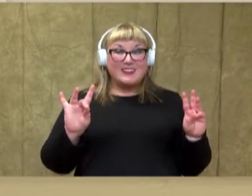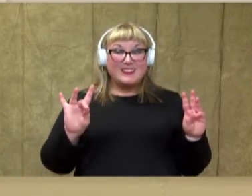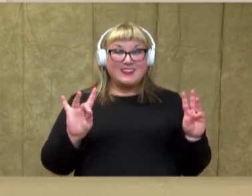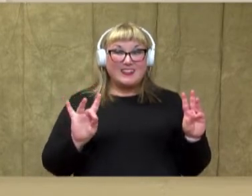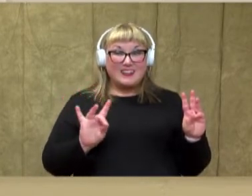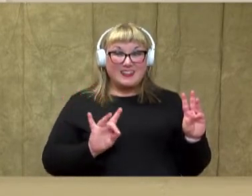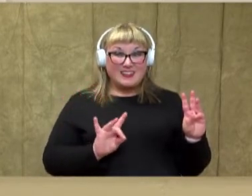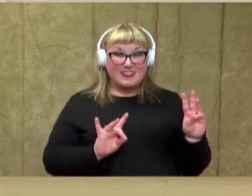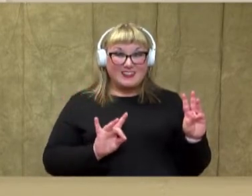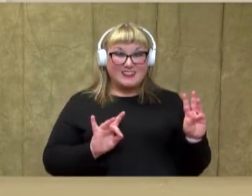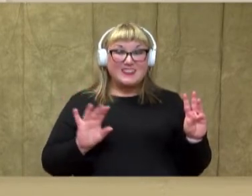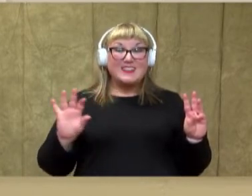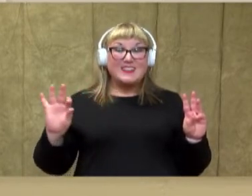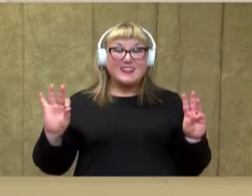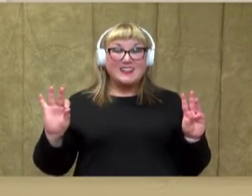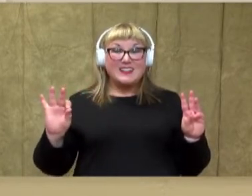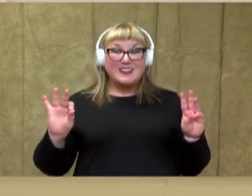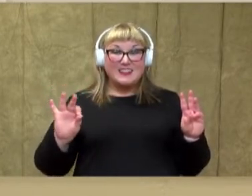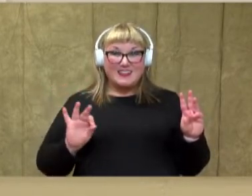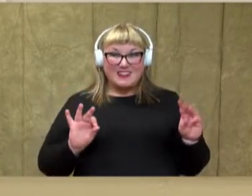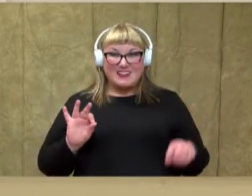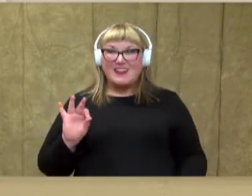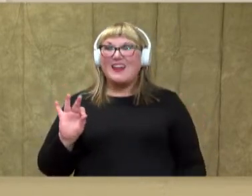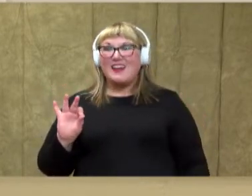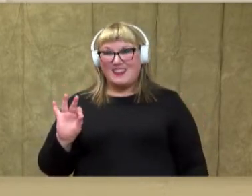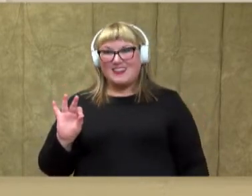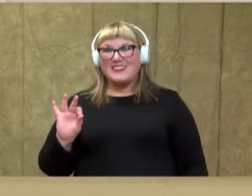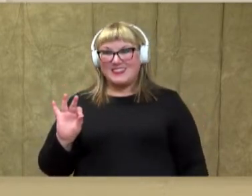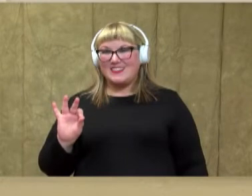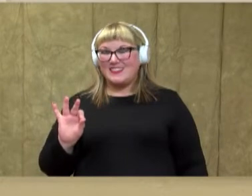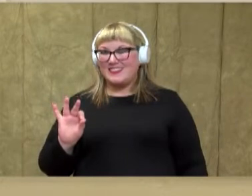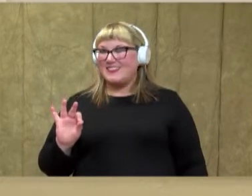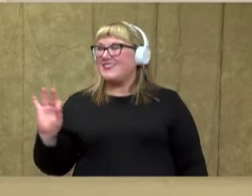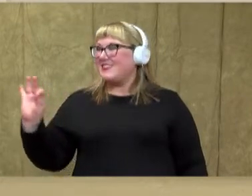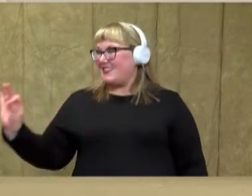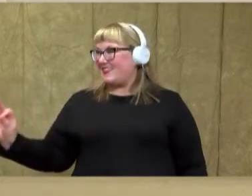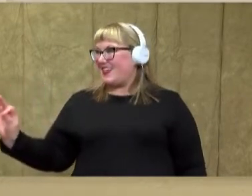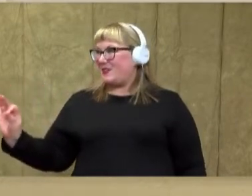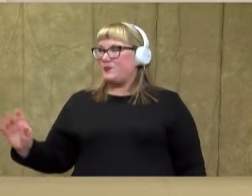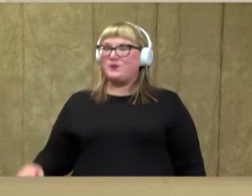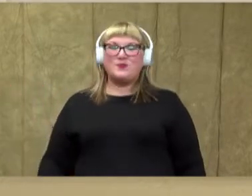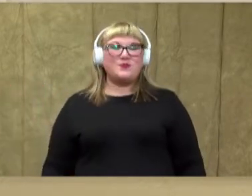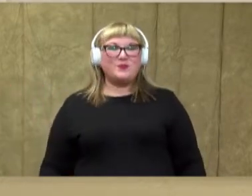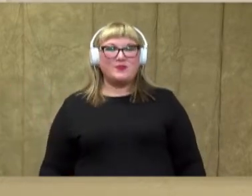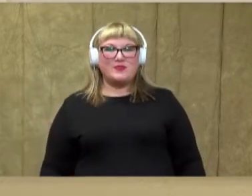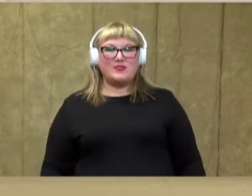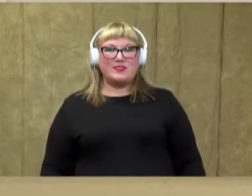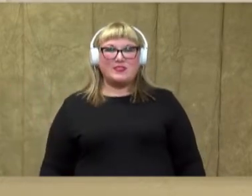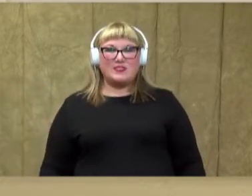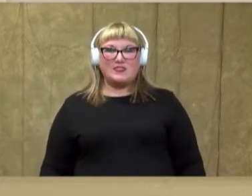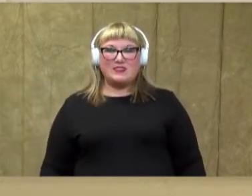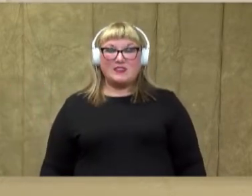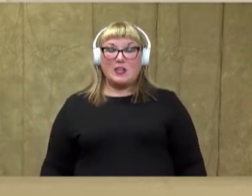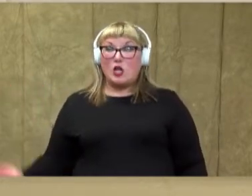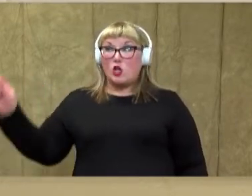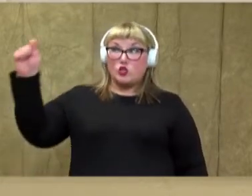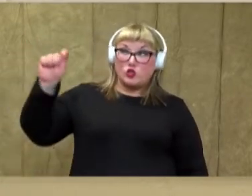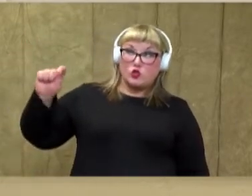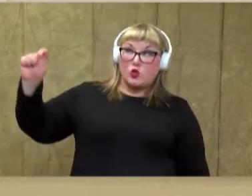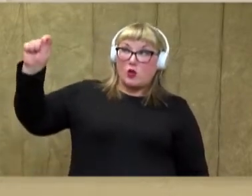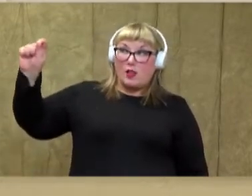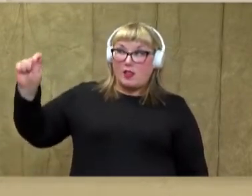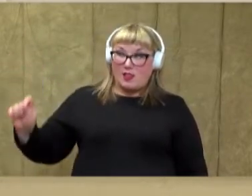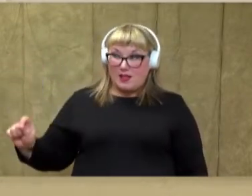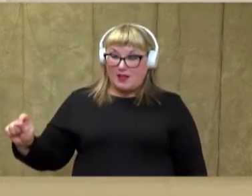8, 9. Excellent job. A circle and a line.